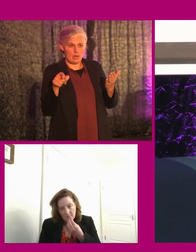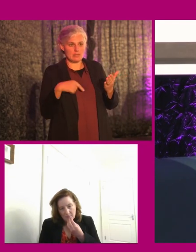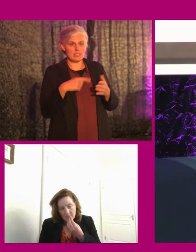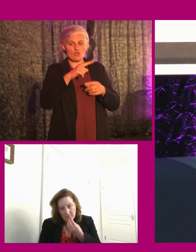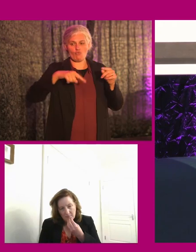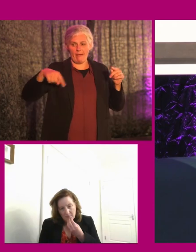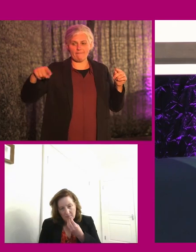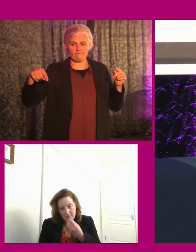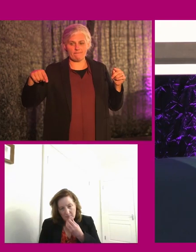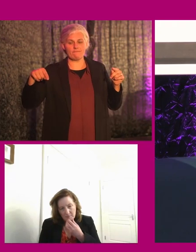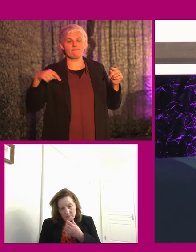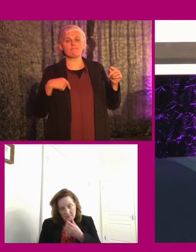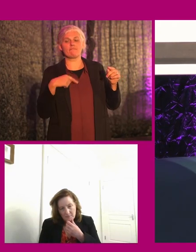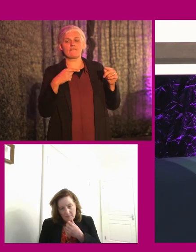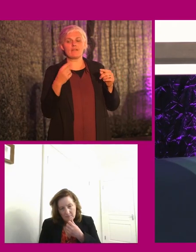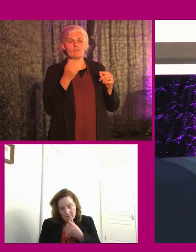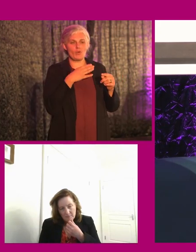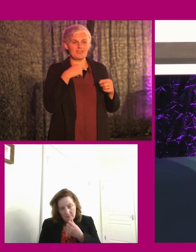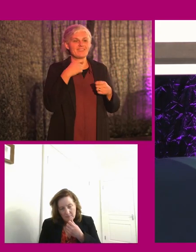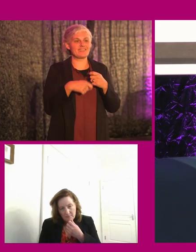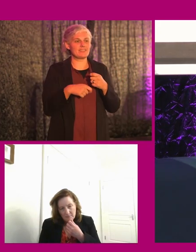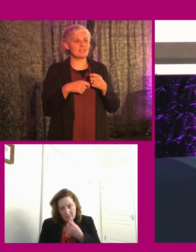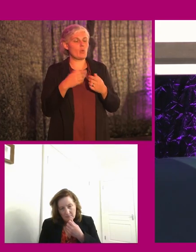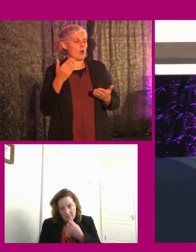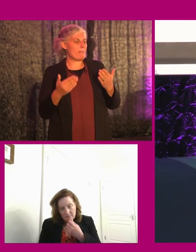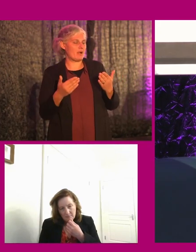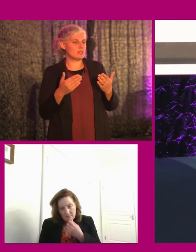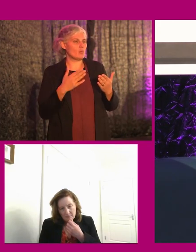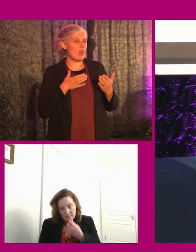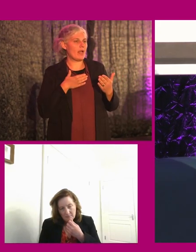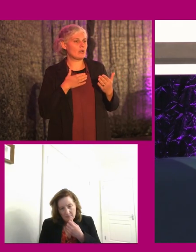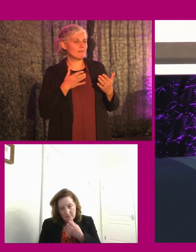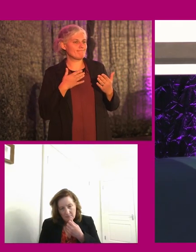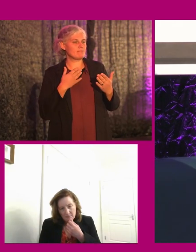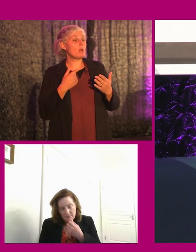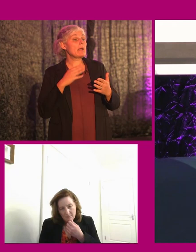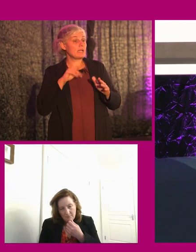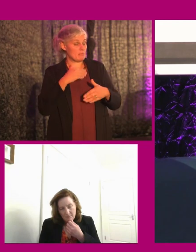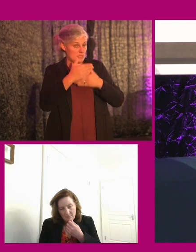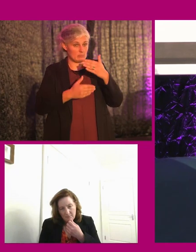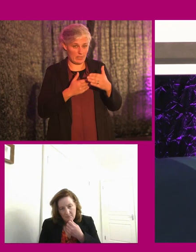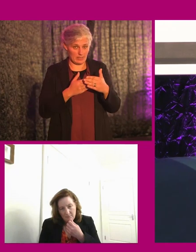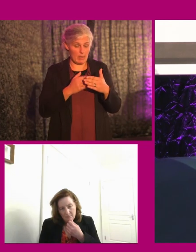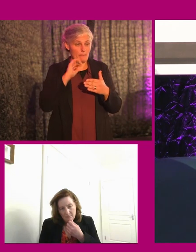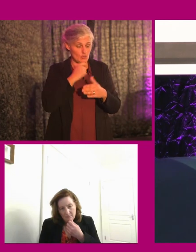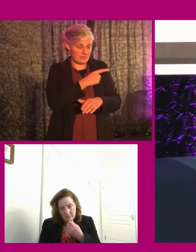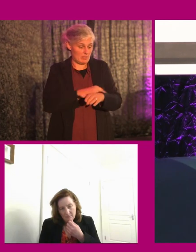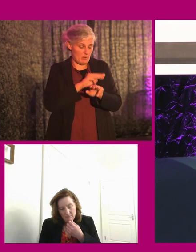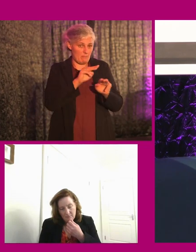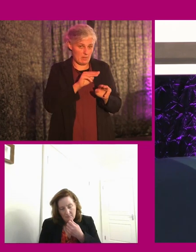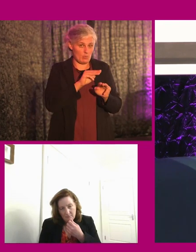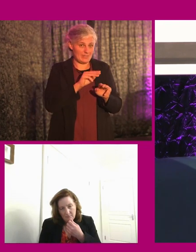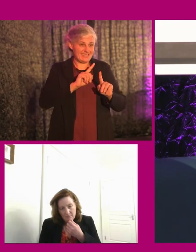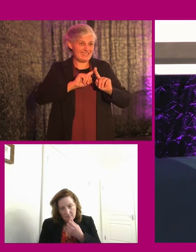timers. And it is that like with like comparison between the two, which which will be explained by the fact that disabled people will be in